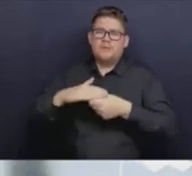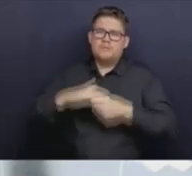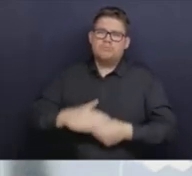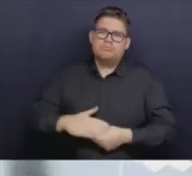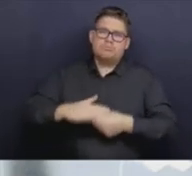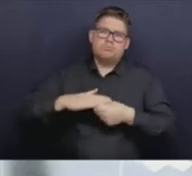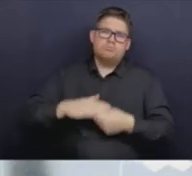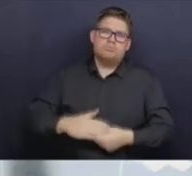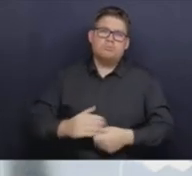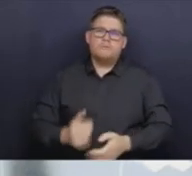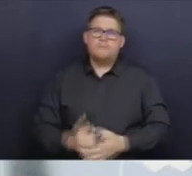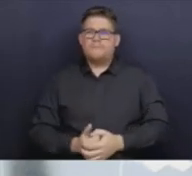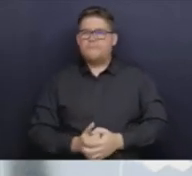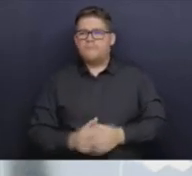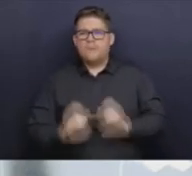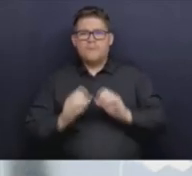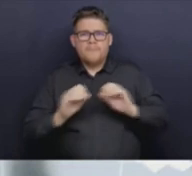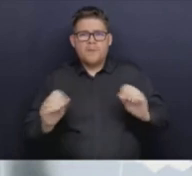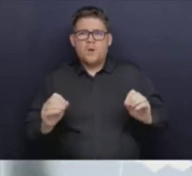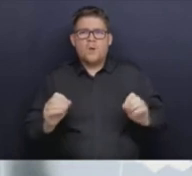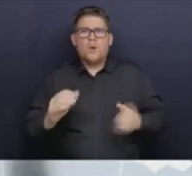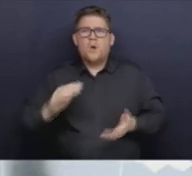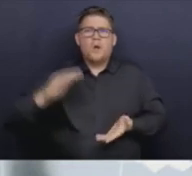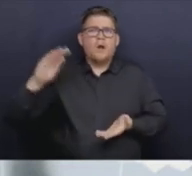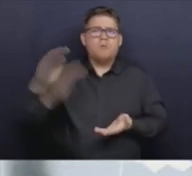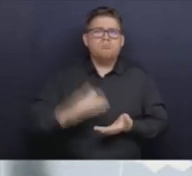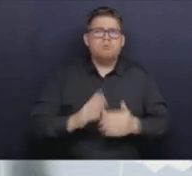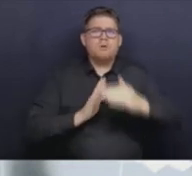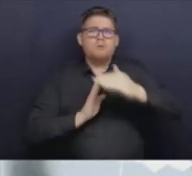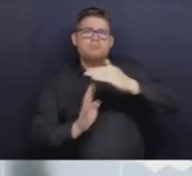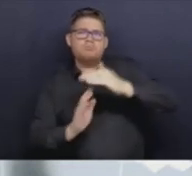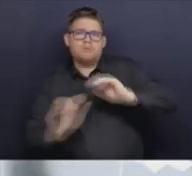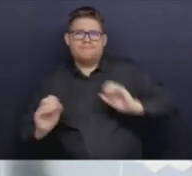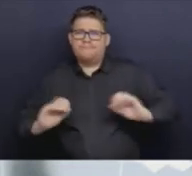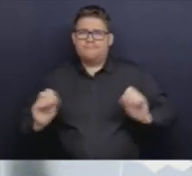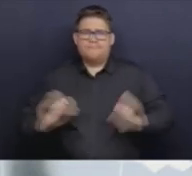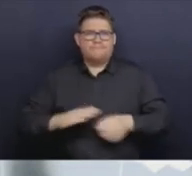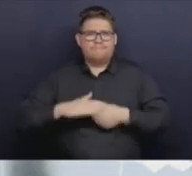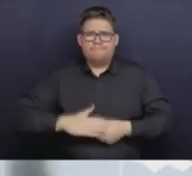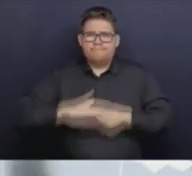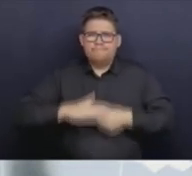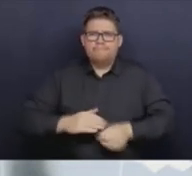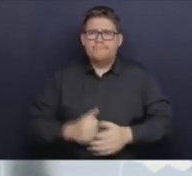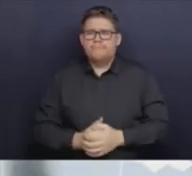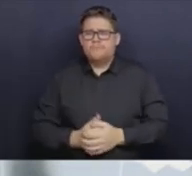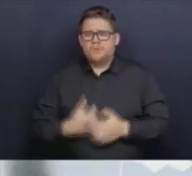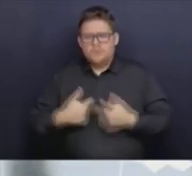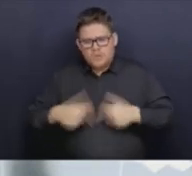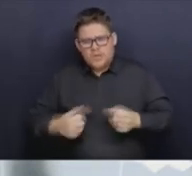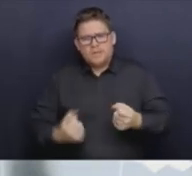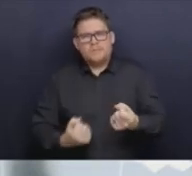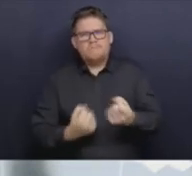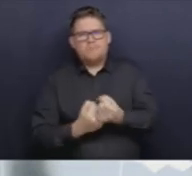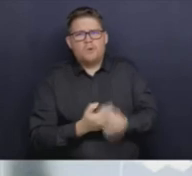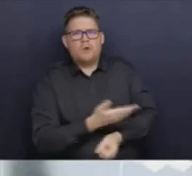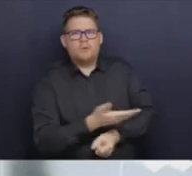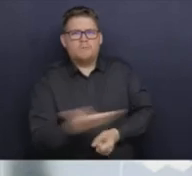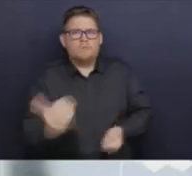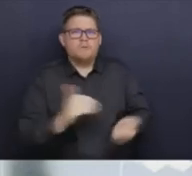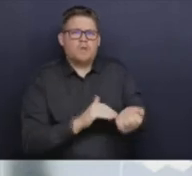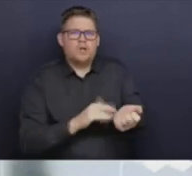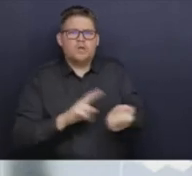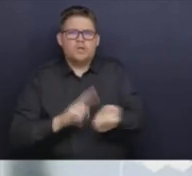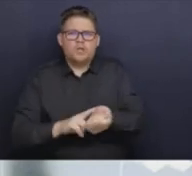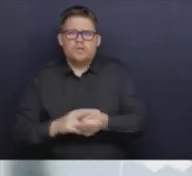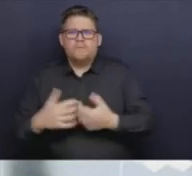high season of pressure. There's been a lot of pressure on all of them. So we're trying to do everything we can in this period to deal that and support it. But the